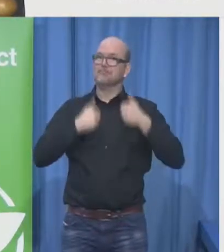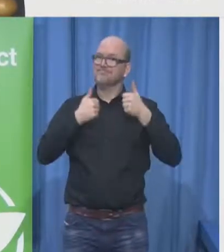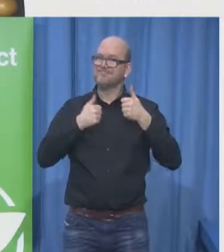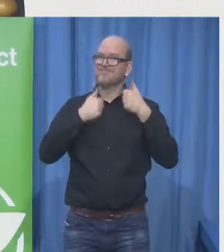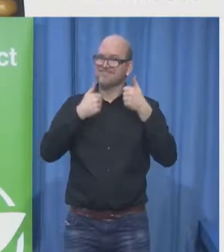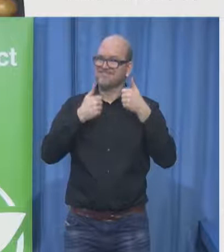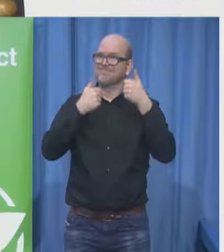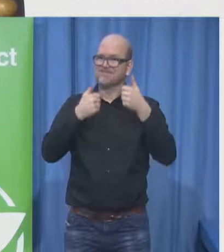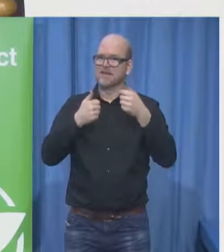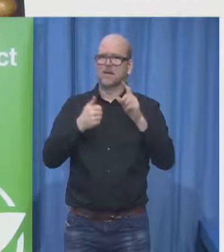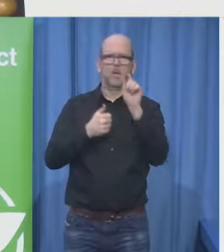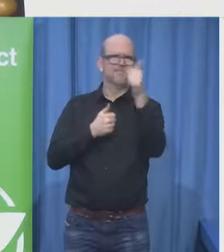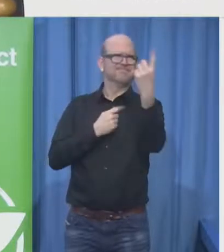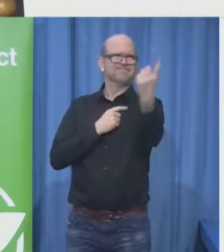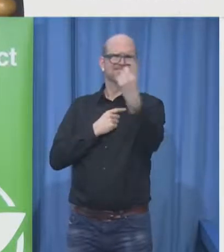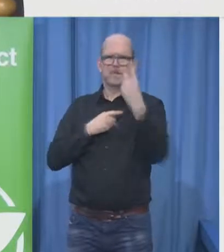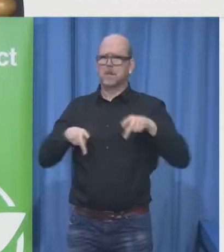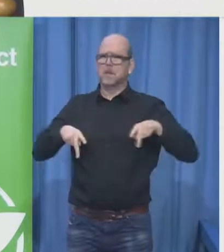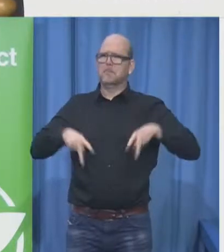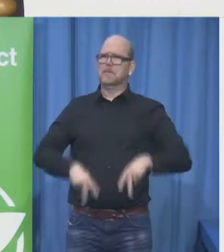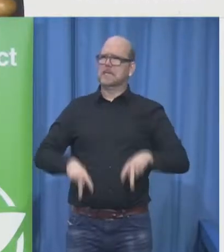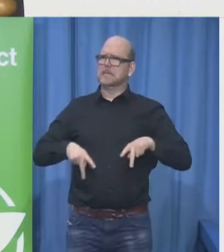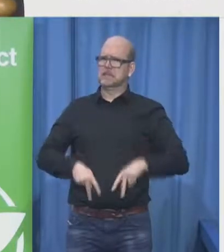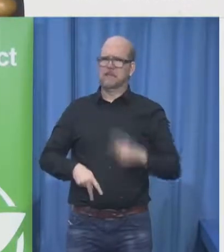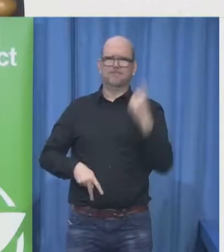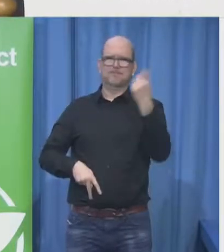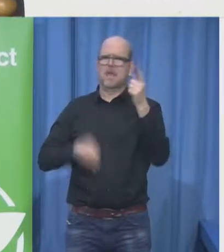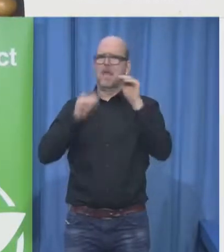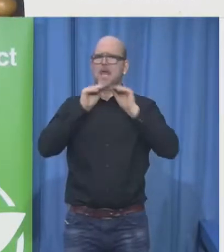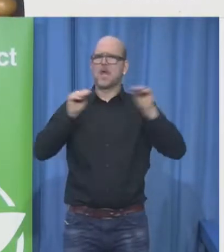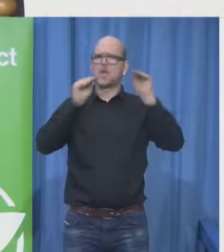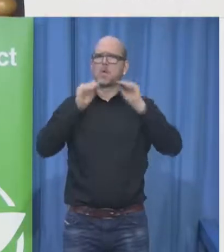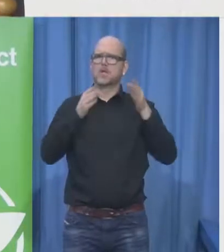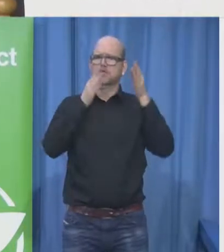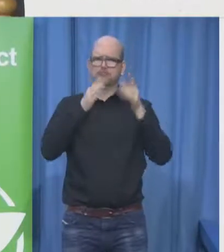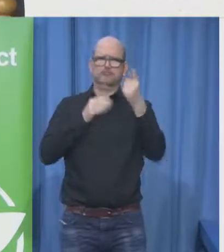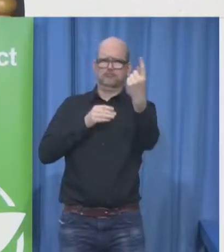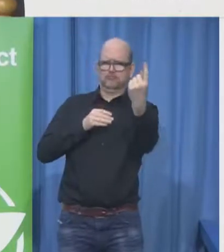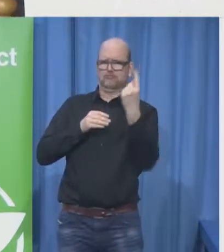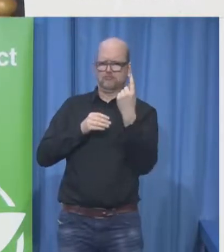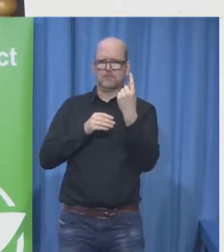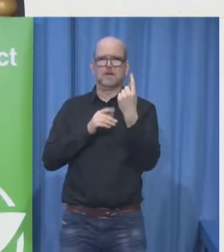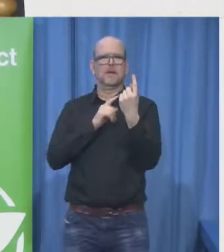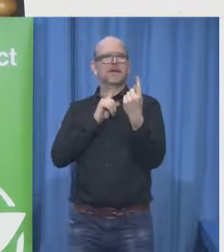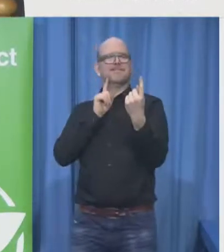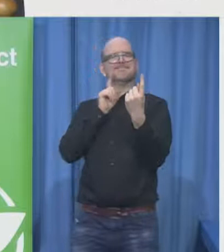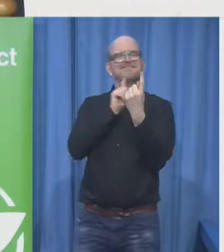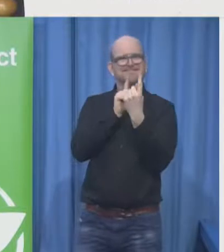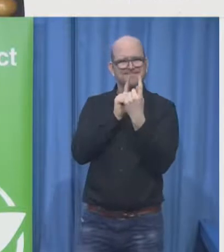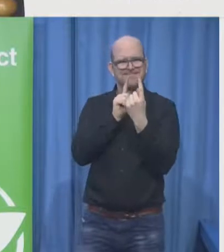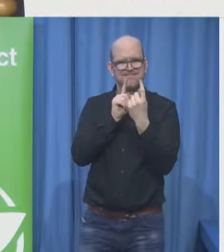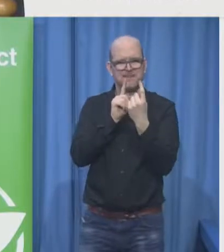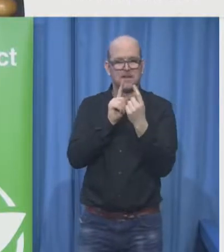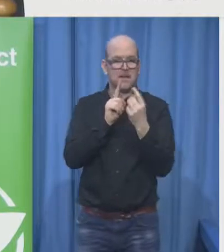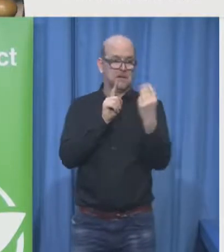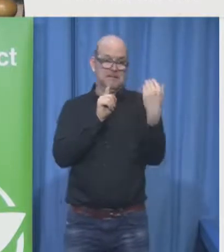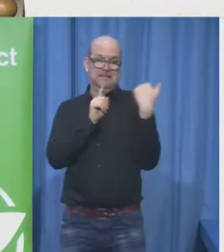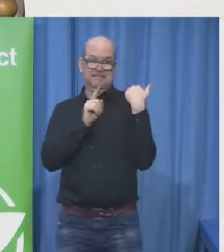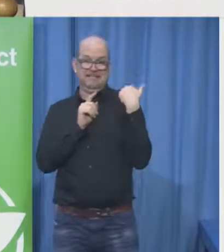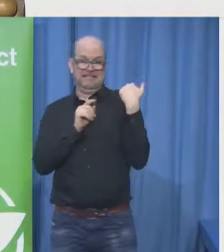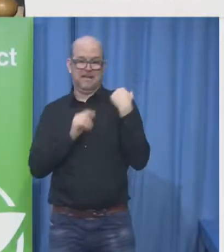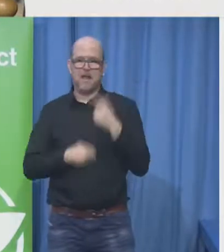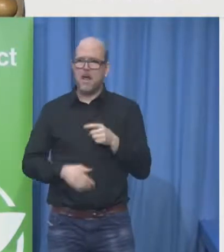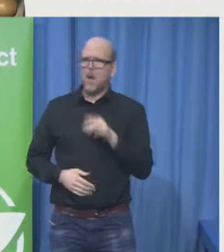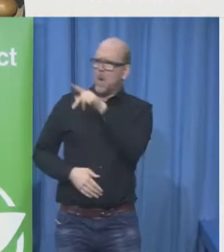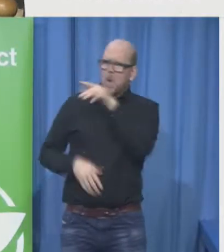for a disabled woman you're so verbal and I must tell you that we